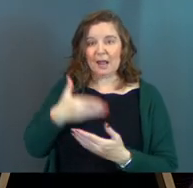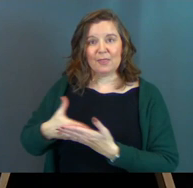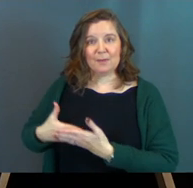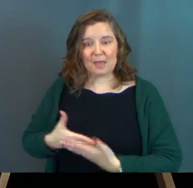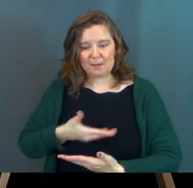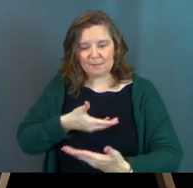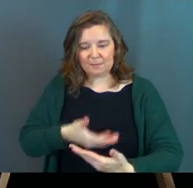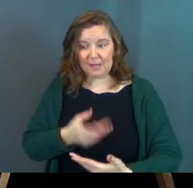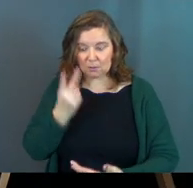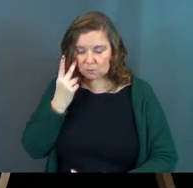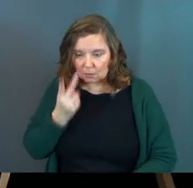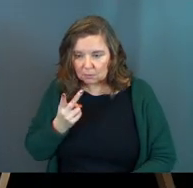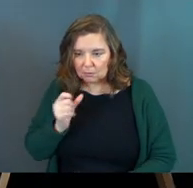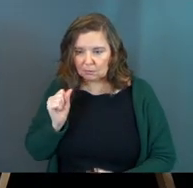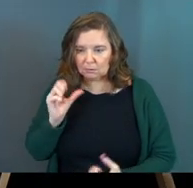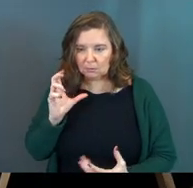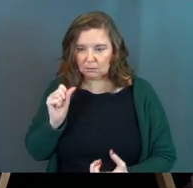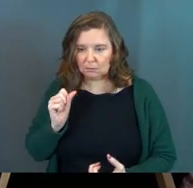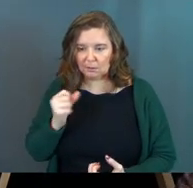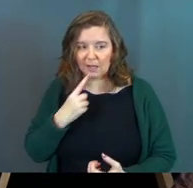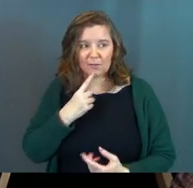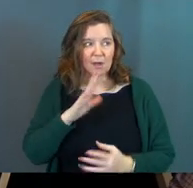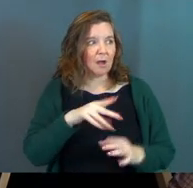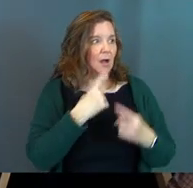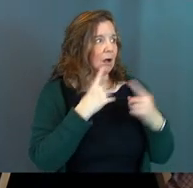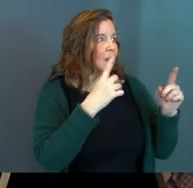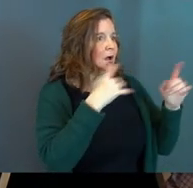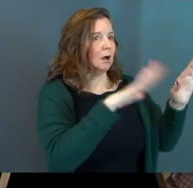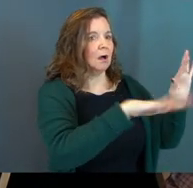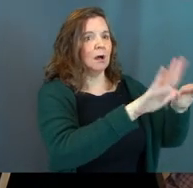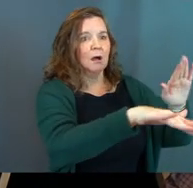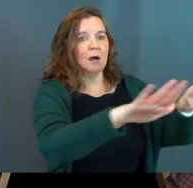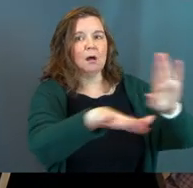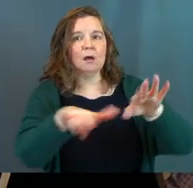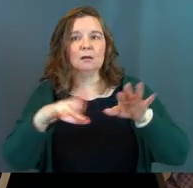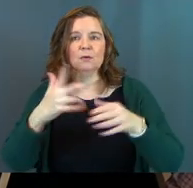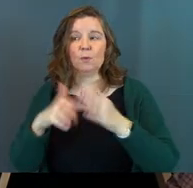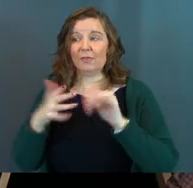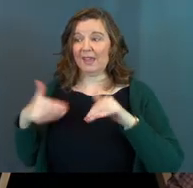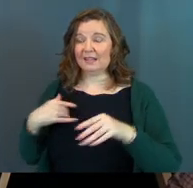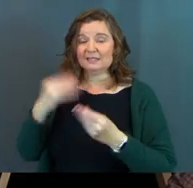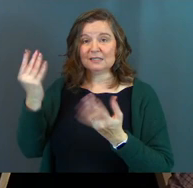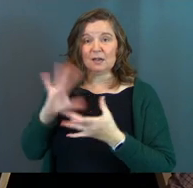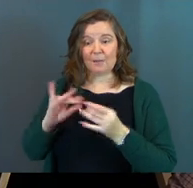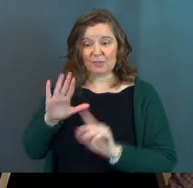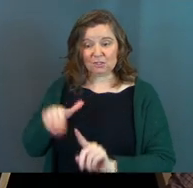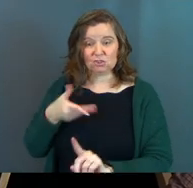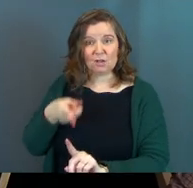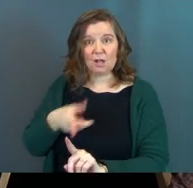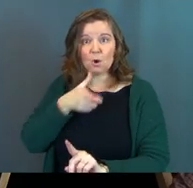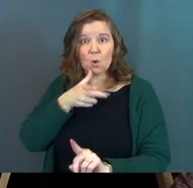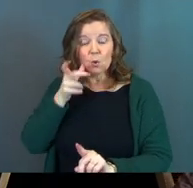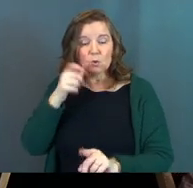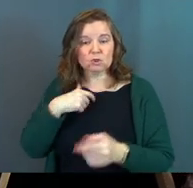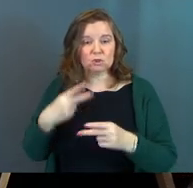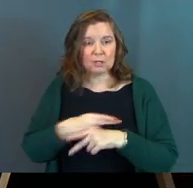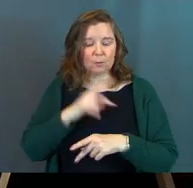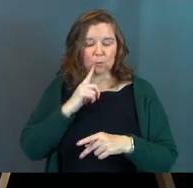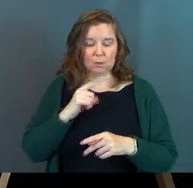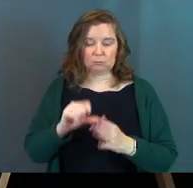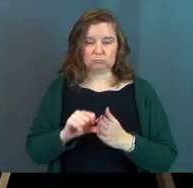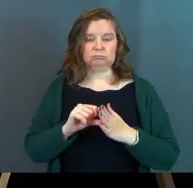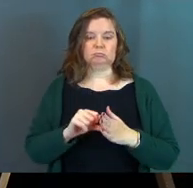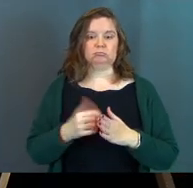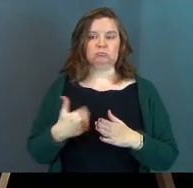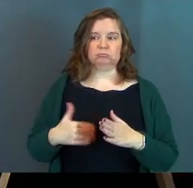seeing was believing and they told everyone they met that what the angels had said about this child and all who heard the shepherds were